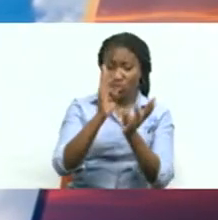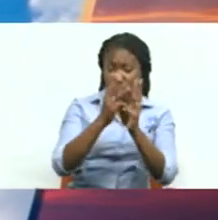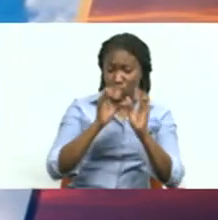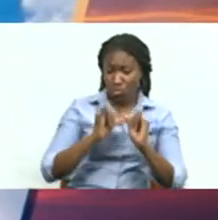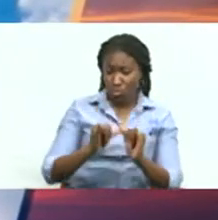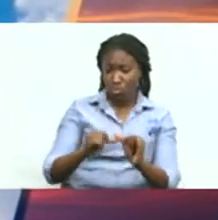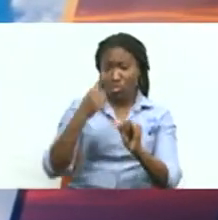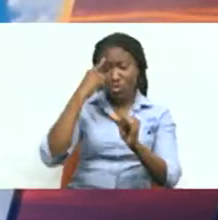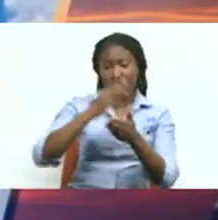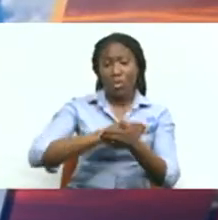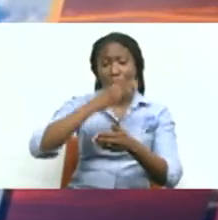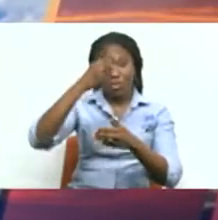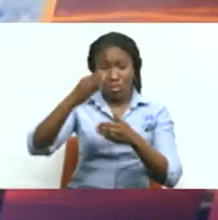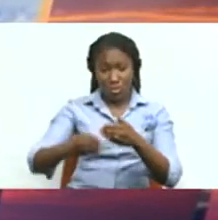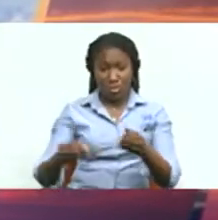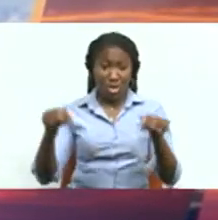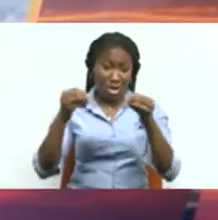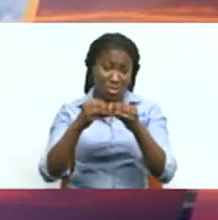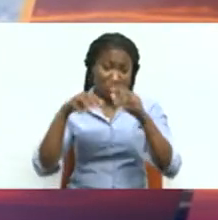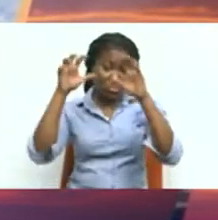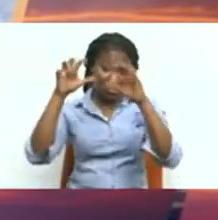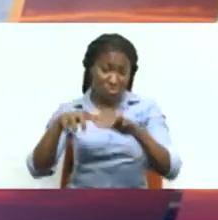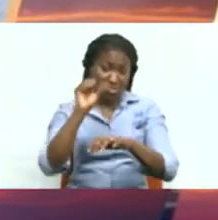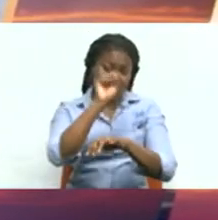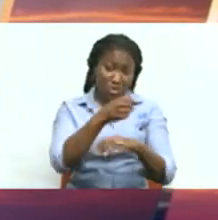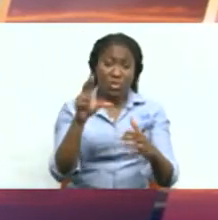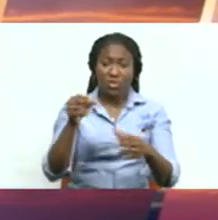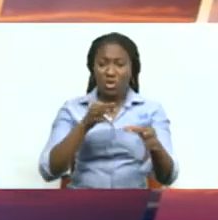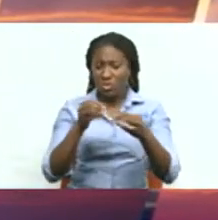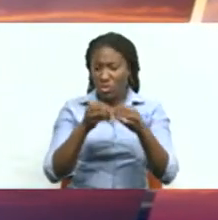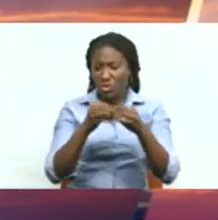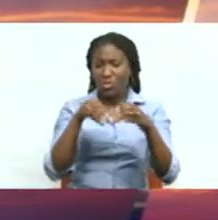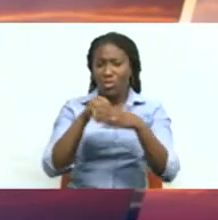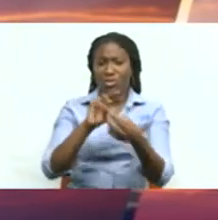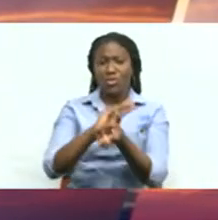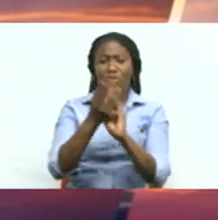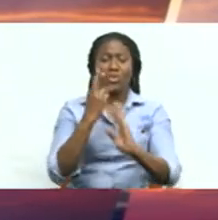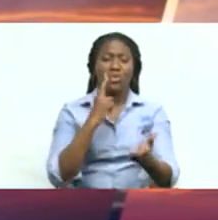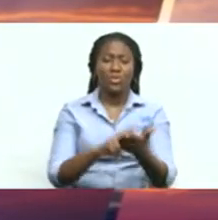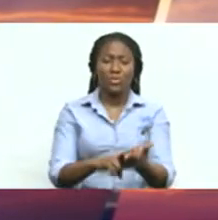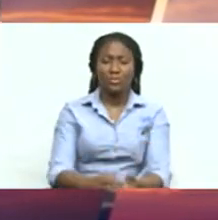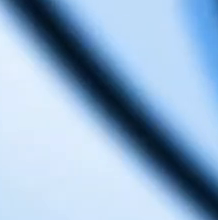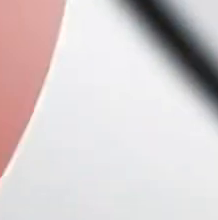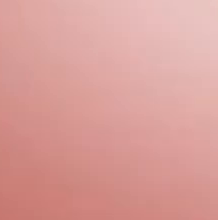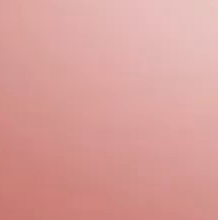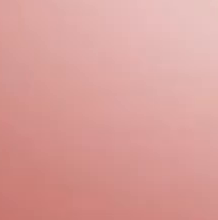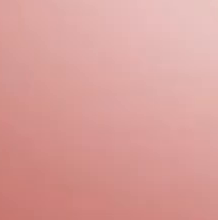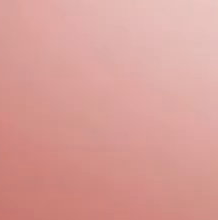head into the weekend. But could we see some isolated showers? We'll have those details in our weather forecast.